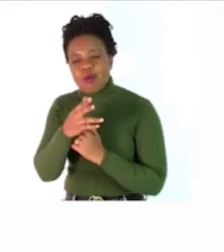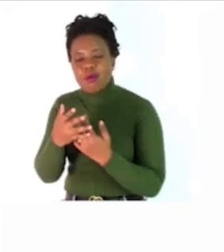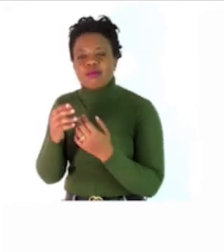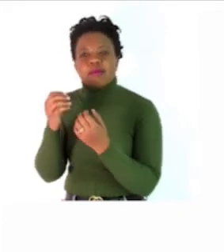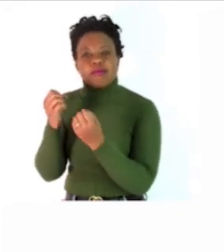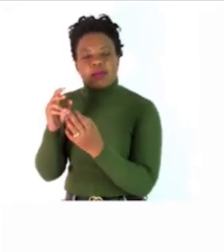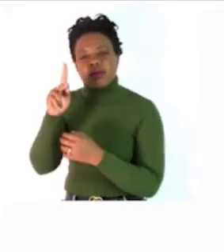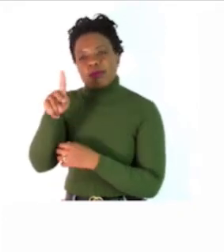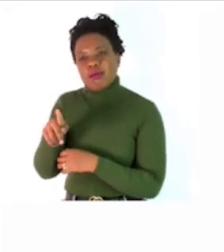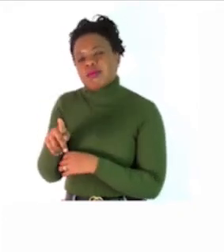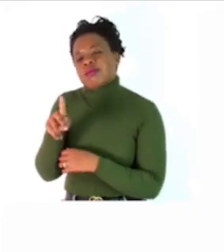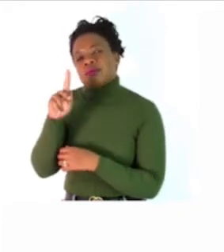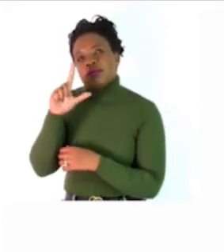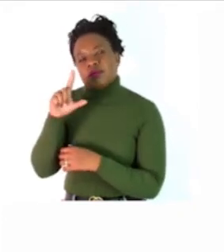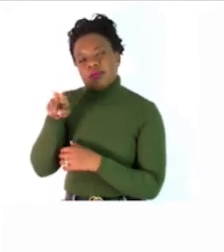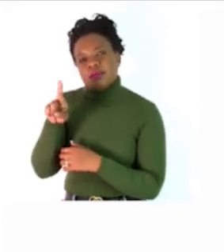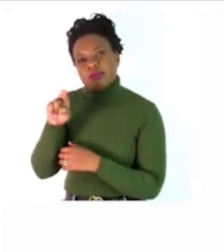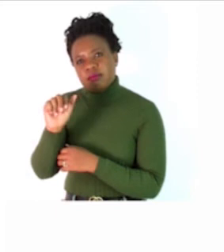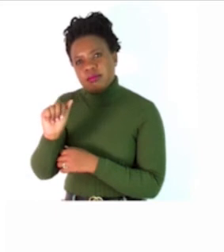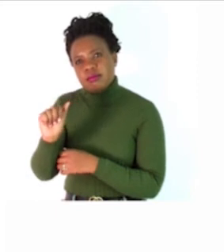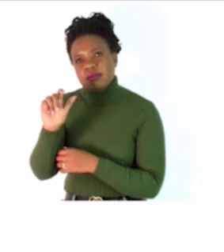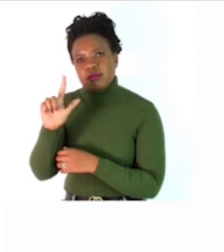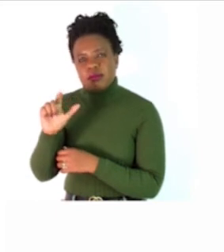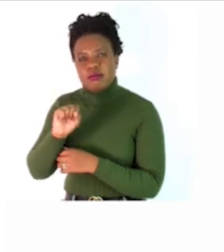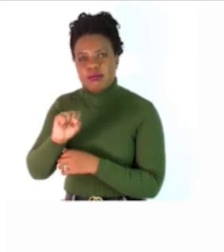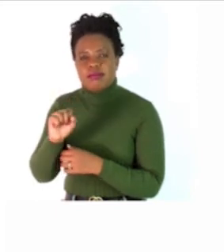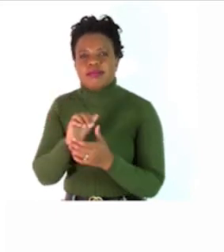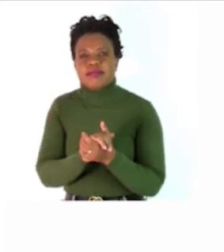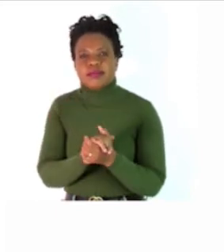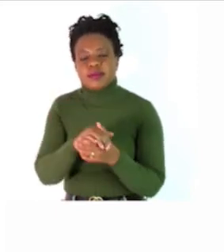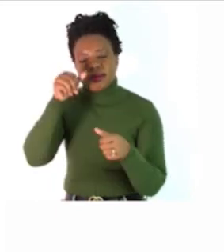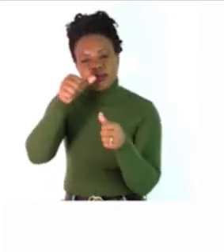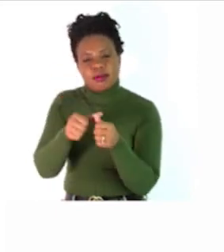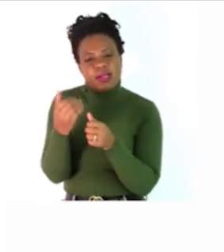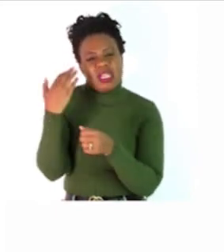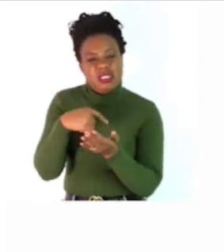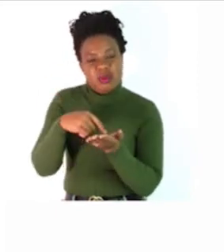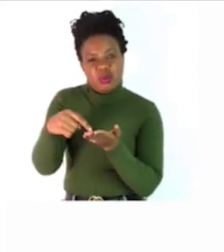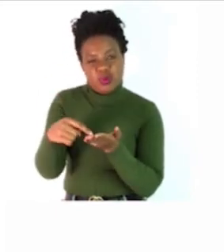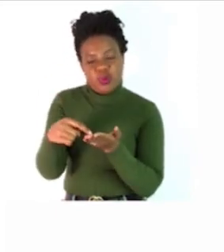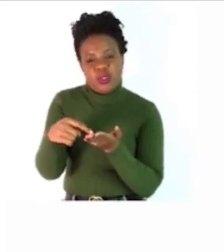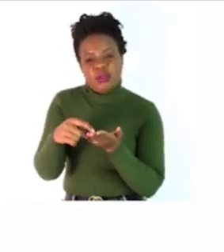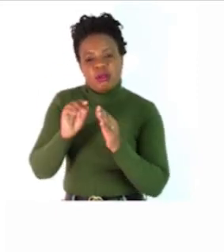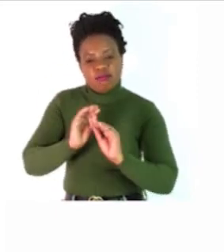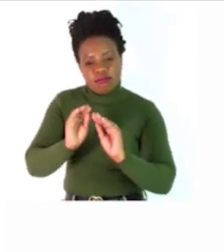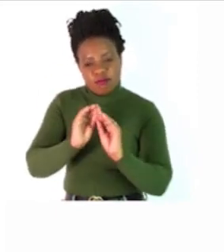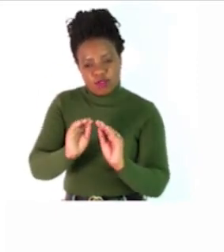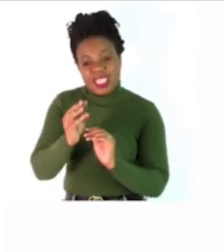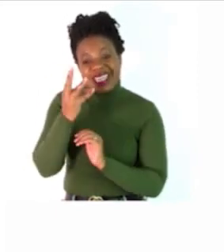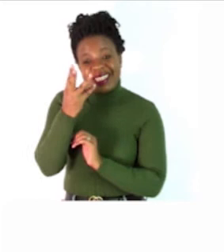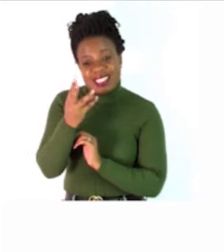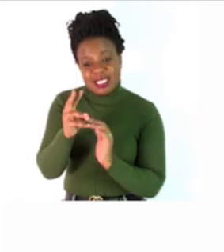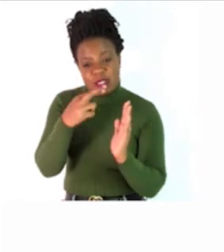time last time we talked about six rules that are to be followed when we are changing nouns